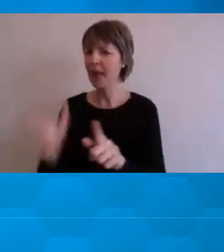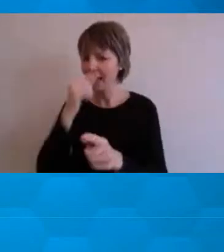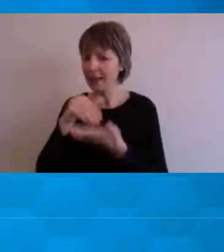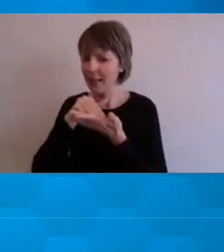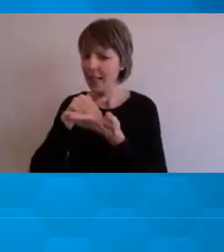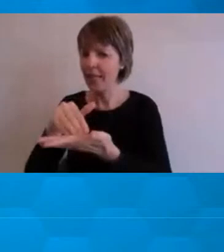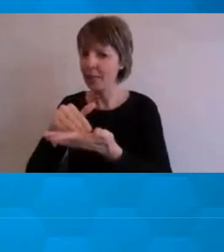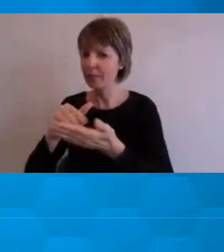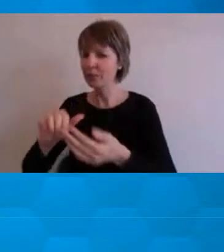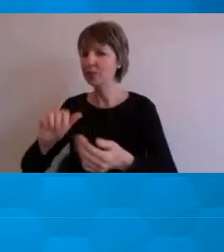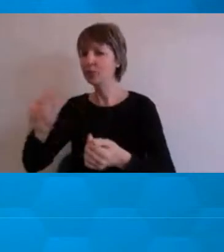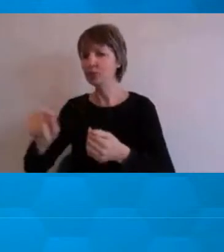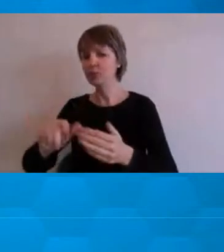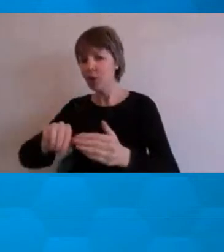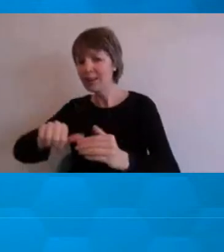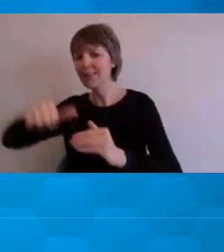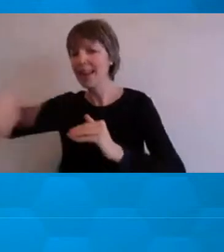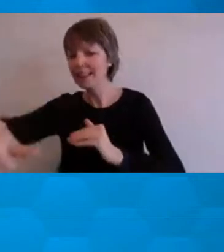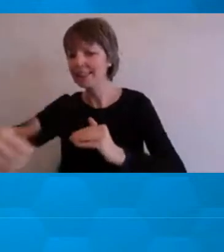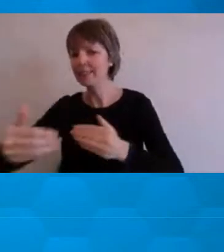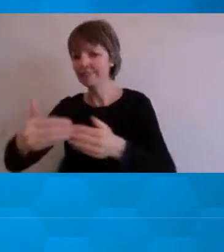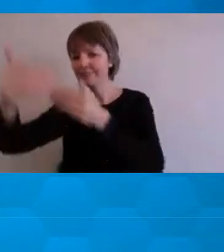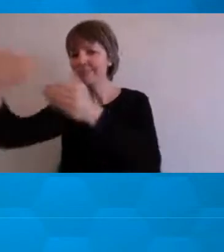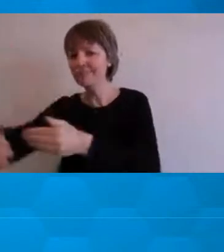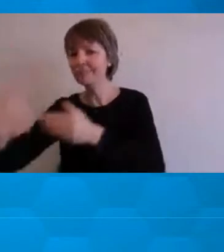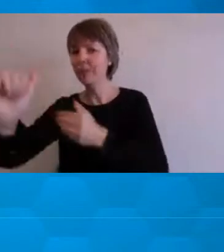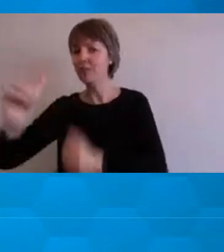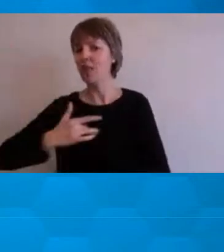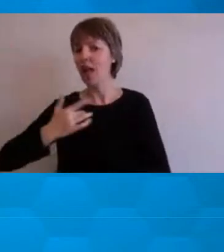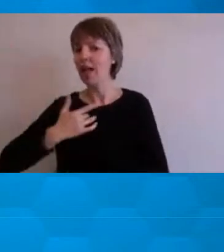The message vulnerability is an act of courage. So be courageous.